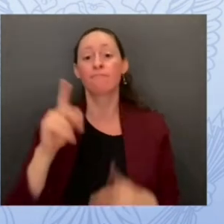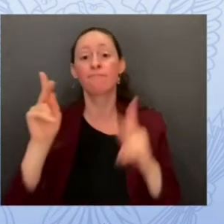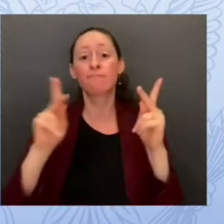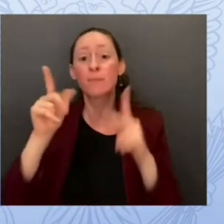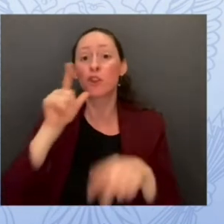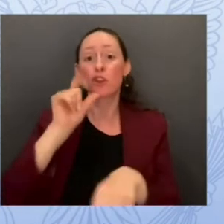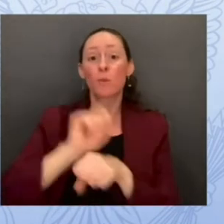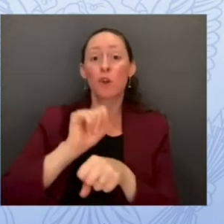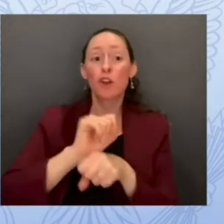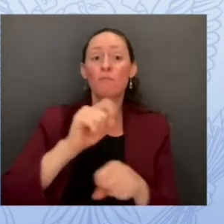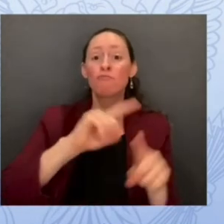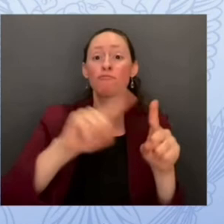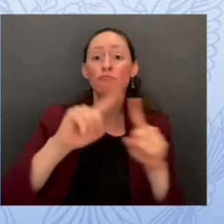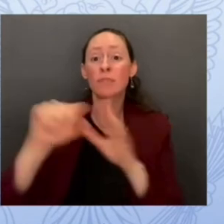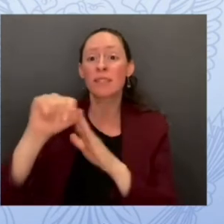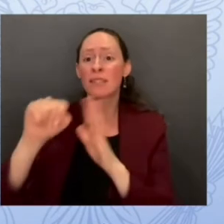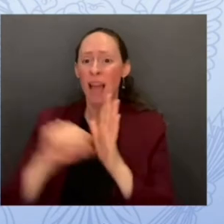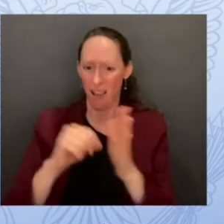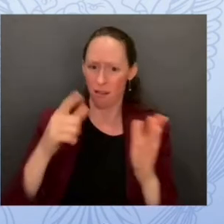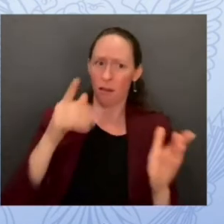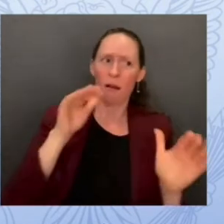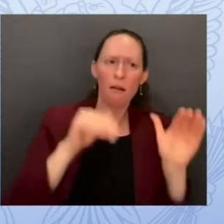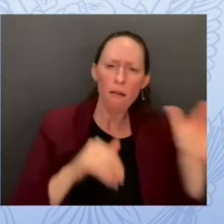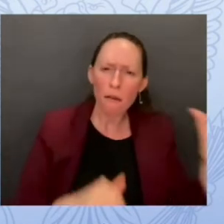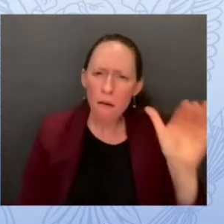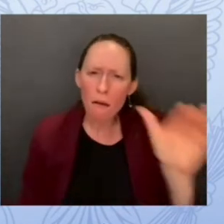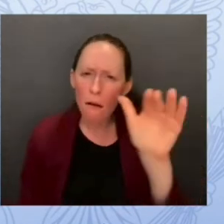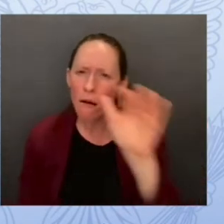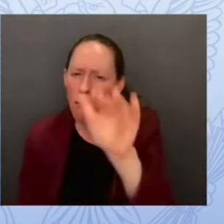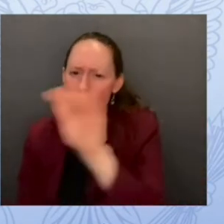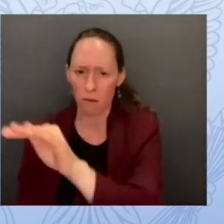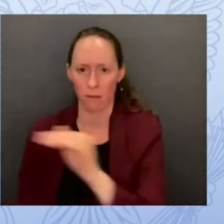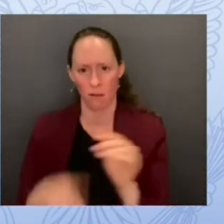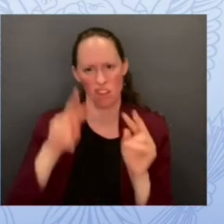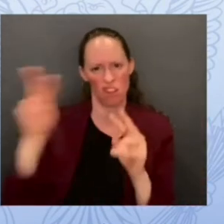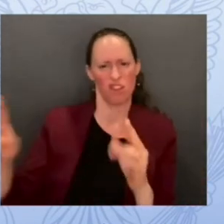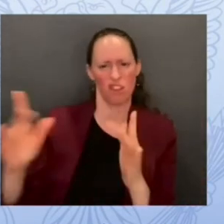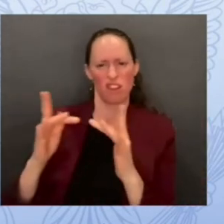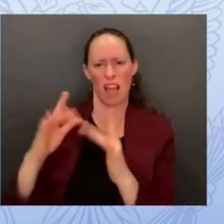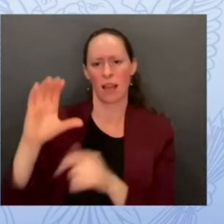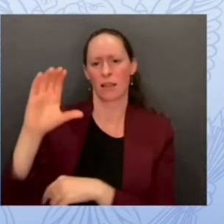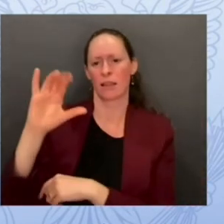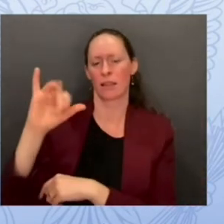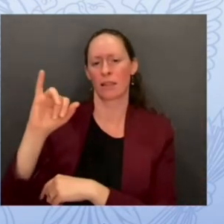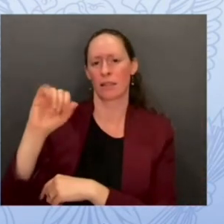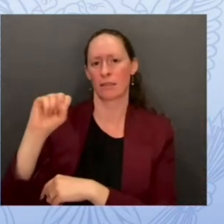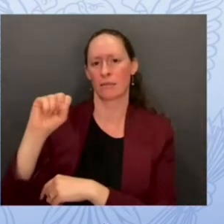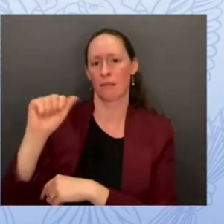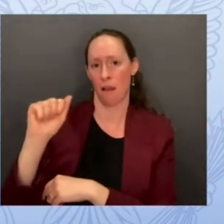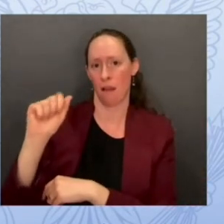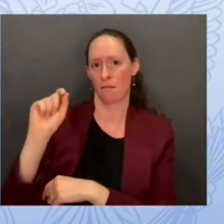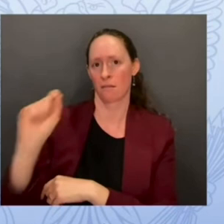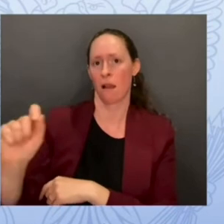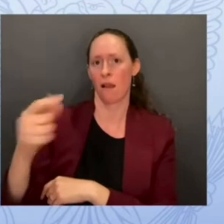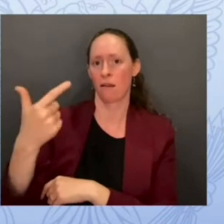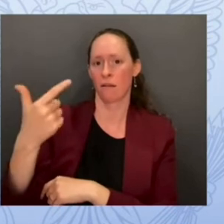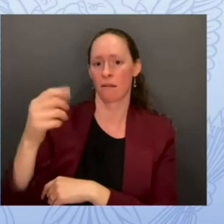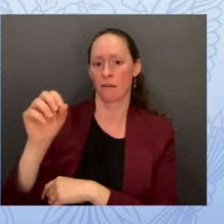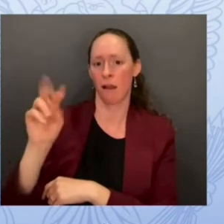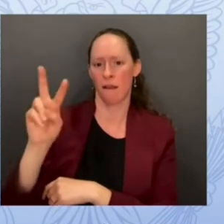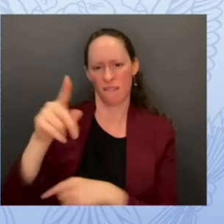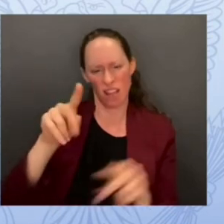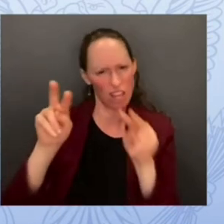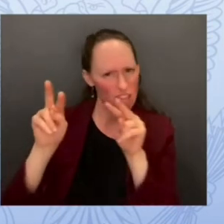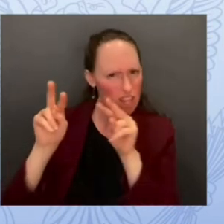something up on our webpage cissa.gov that points you to all of these resources as i mentioned earlier the toolkit that we developed that was